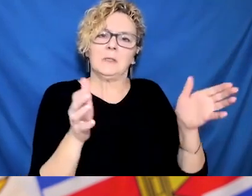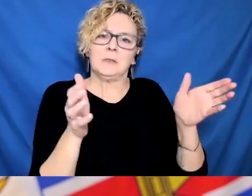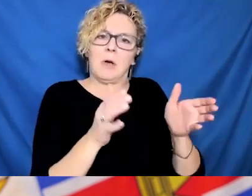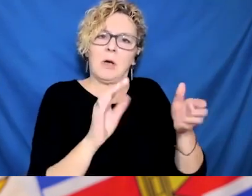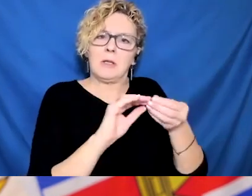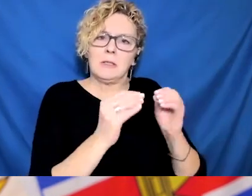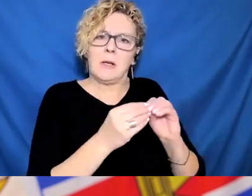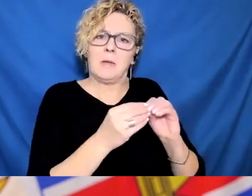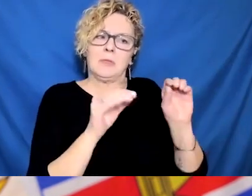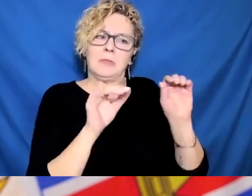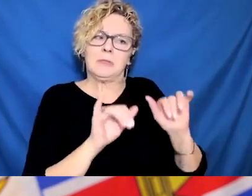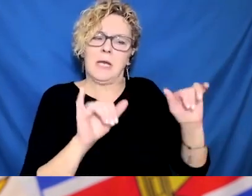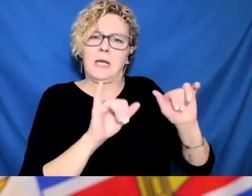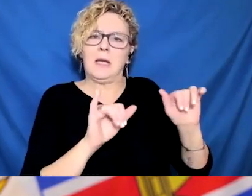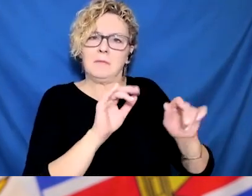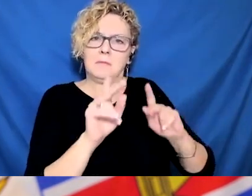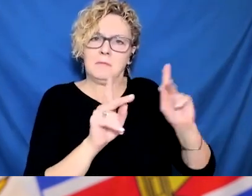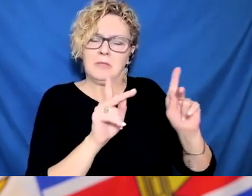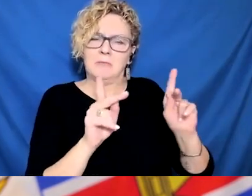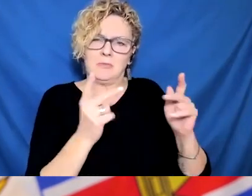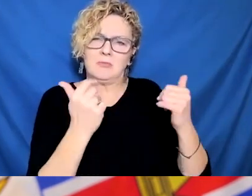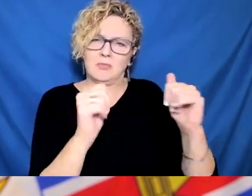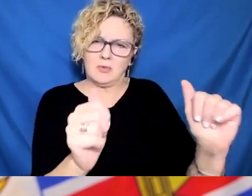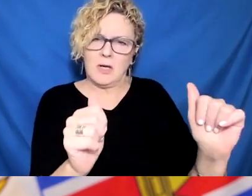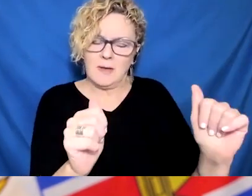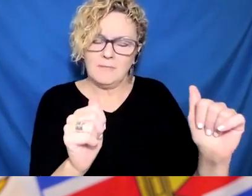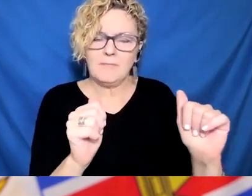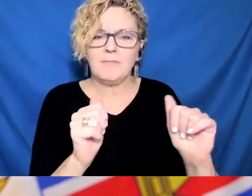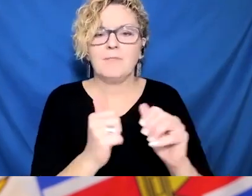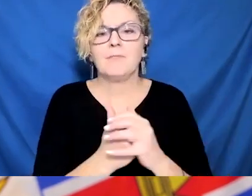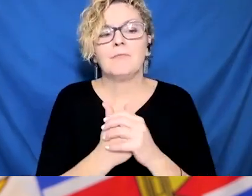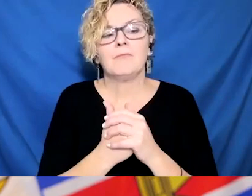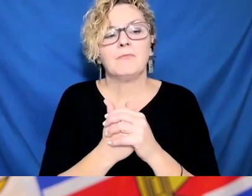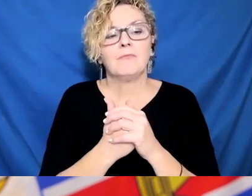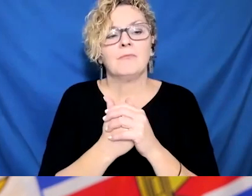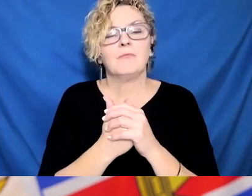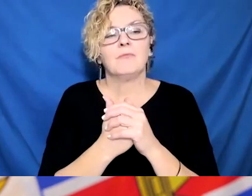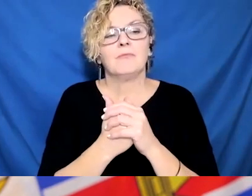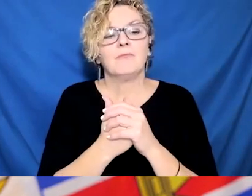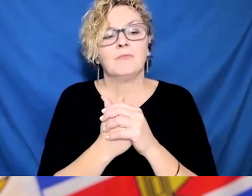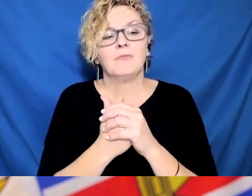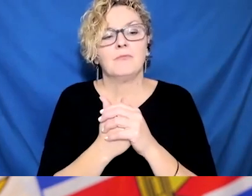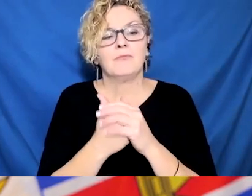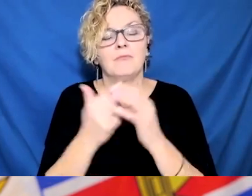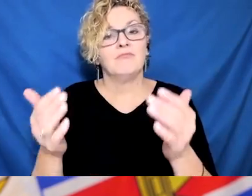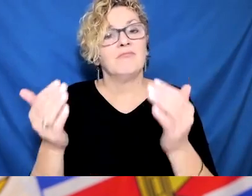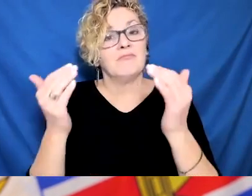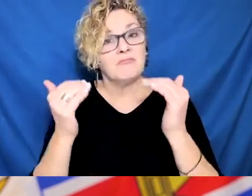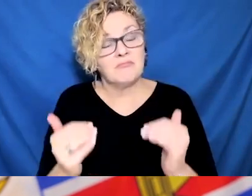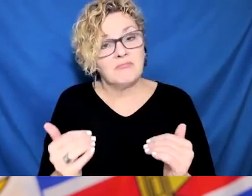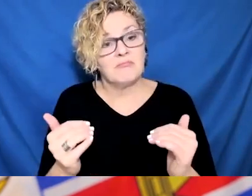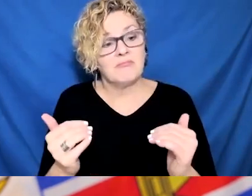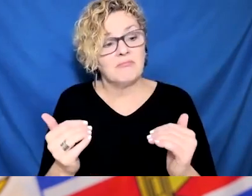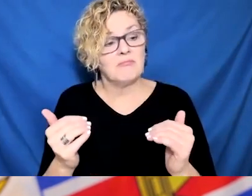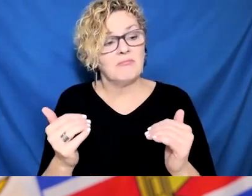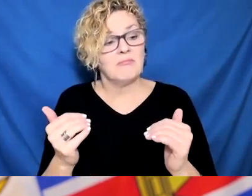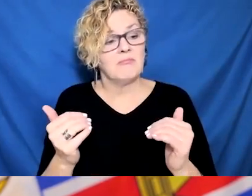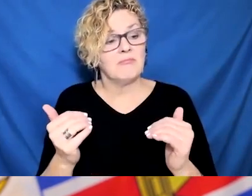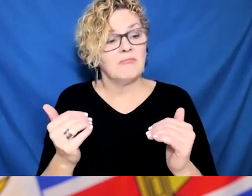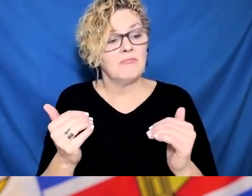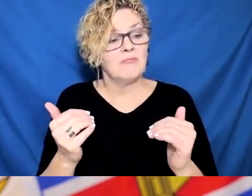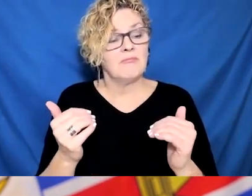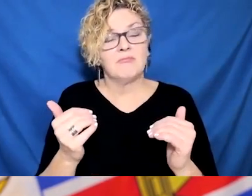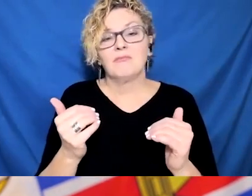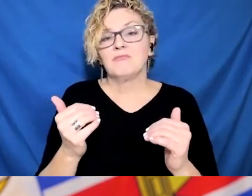But if you have a mild illness like a sore throat or the sniffles, stay home. And if you feel better the next day, then you can go back